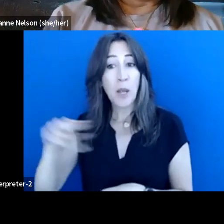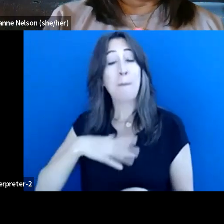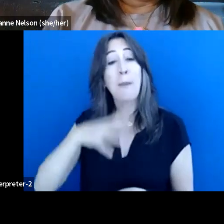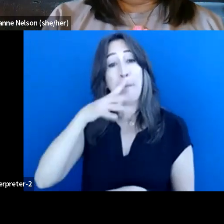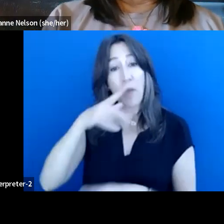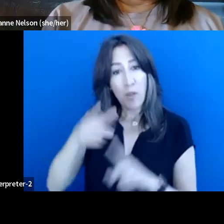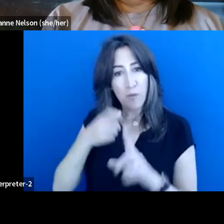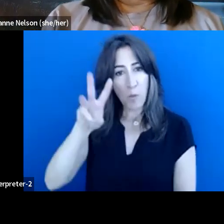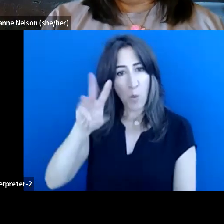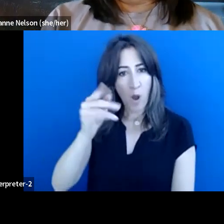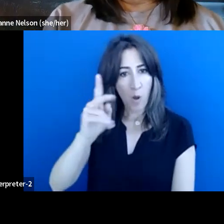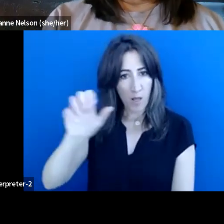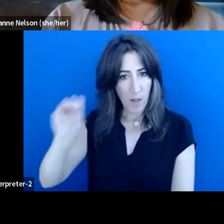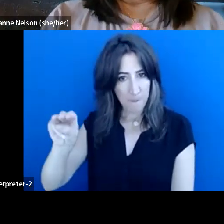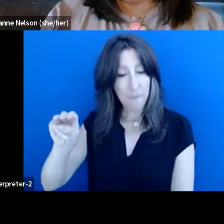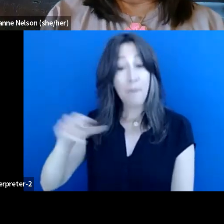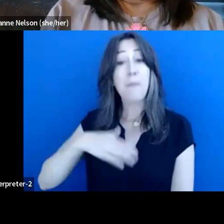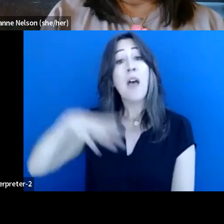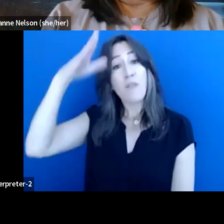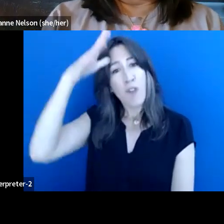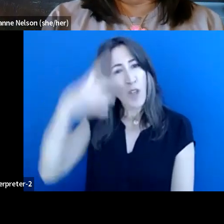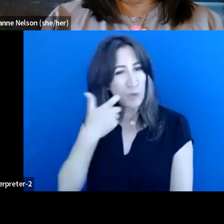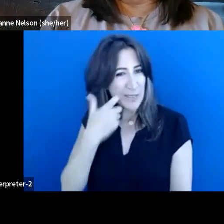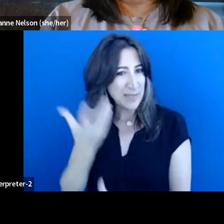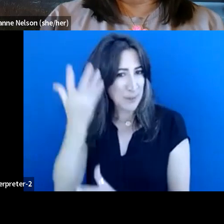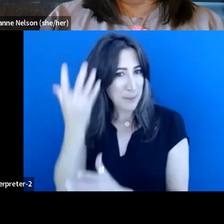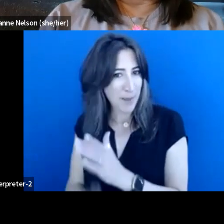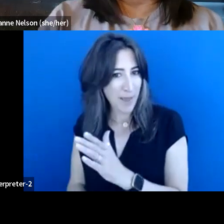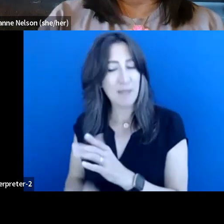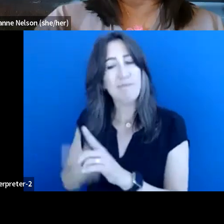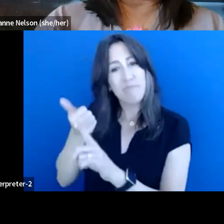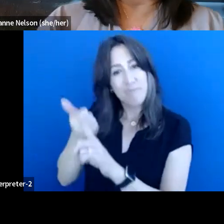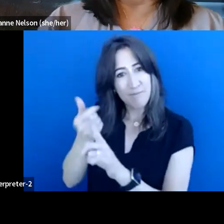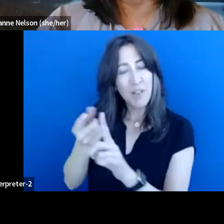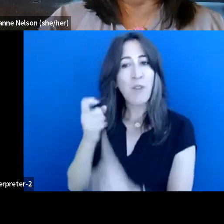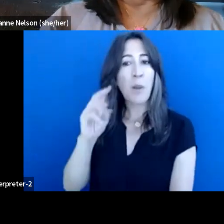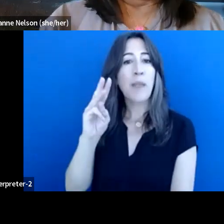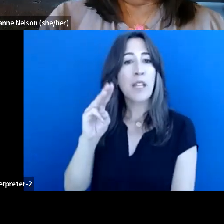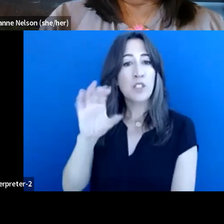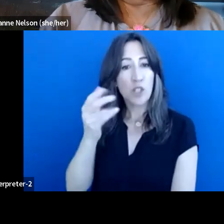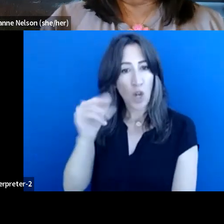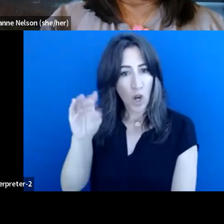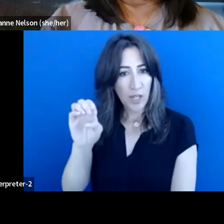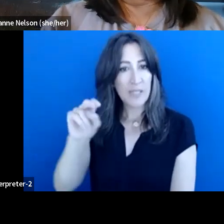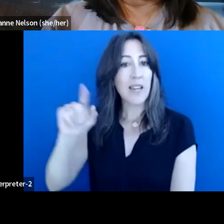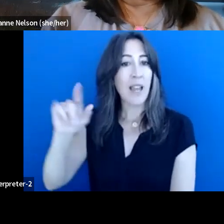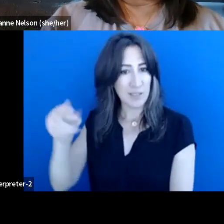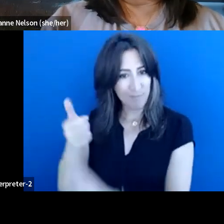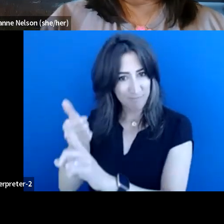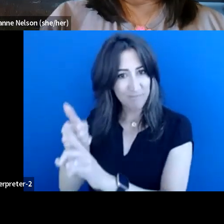Colambs. My father recently passed, was from Kitsumkalem, Charlie Nelson. And